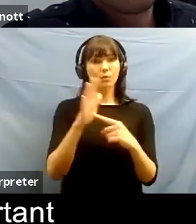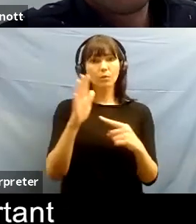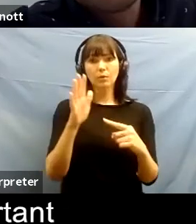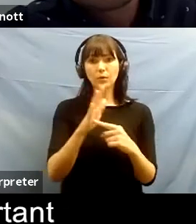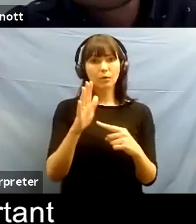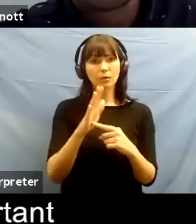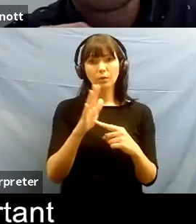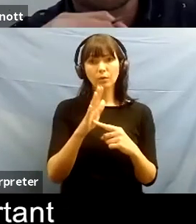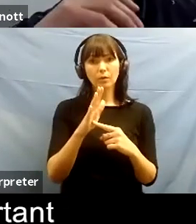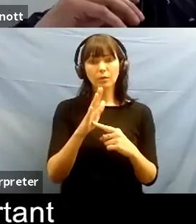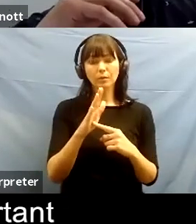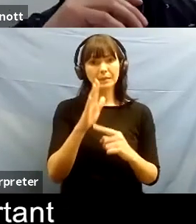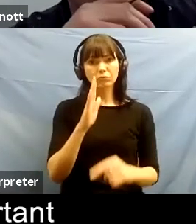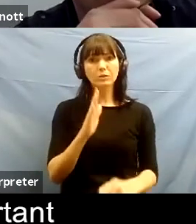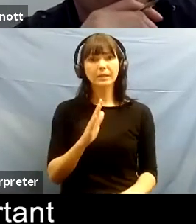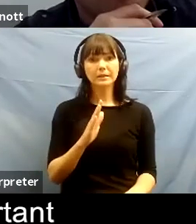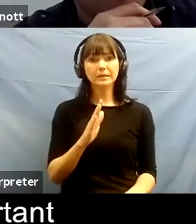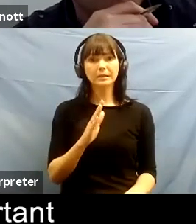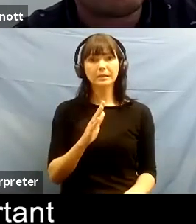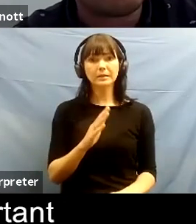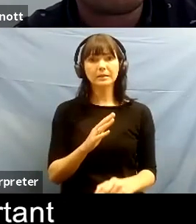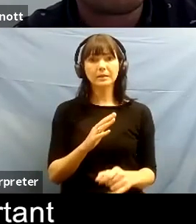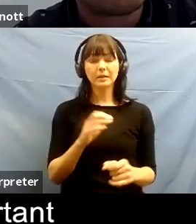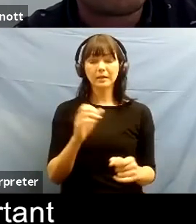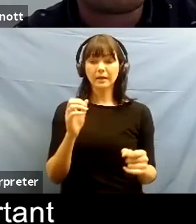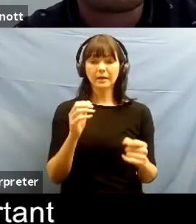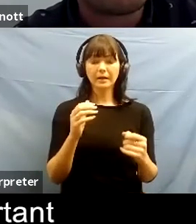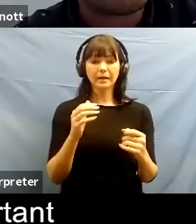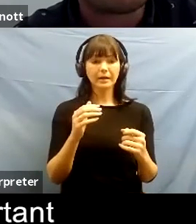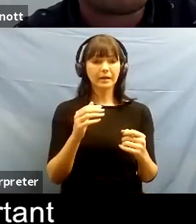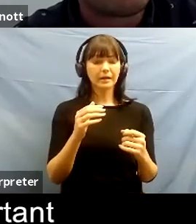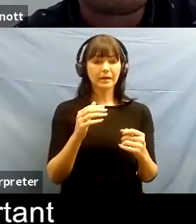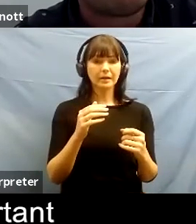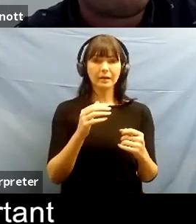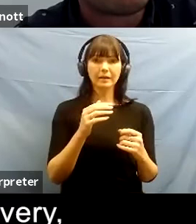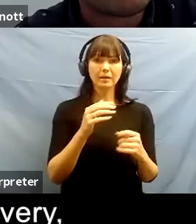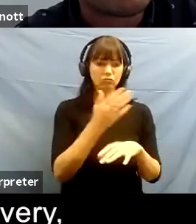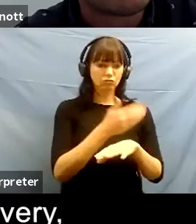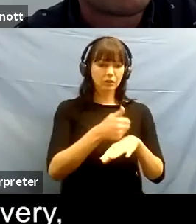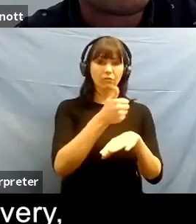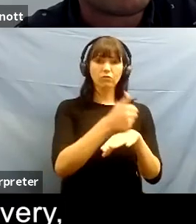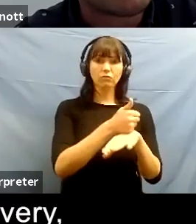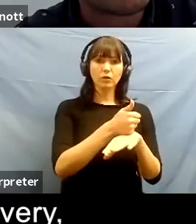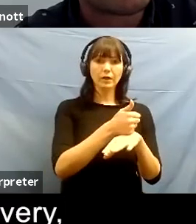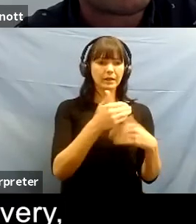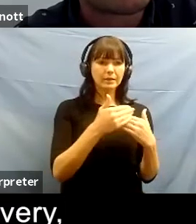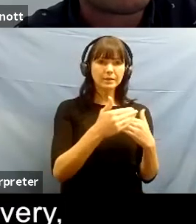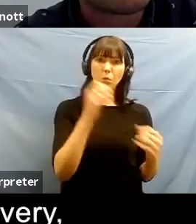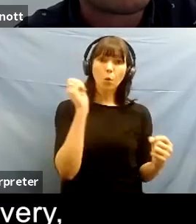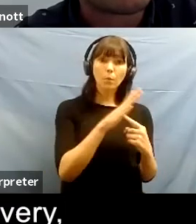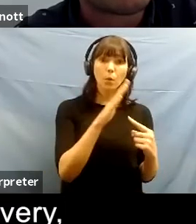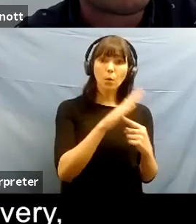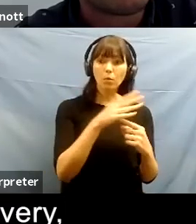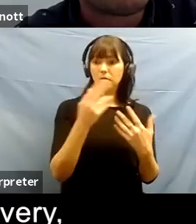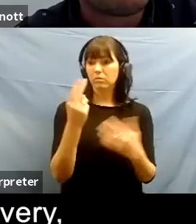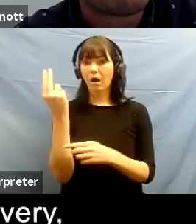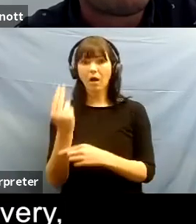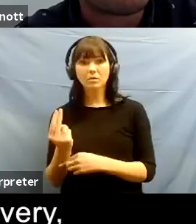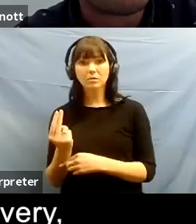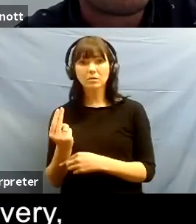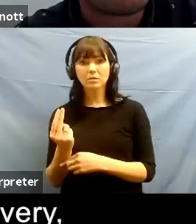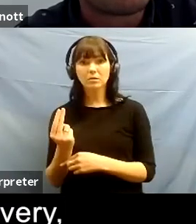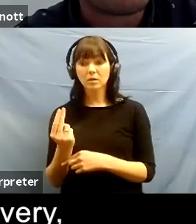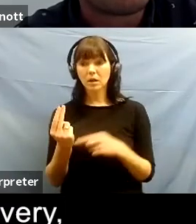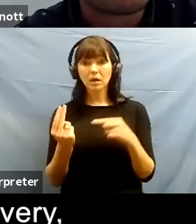take that very seriously it's more important than art and even though as key says art is a fantastic form of